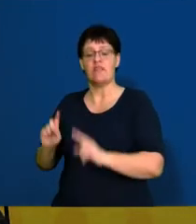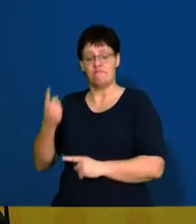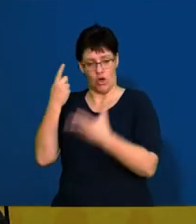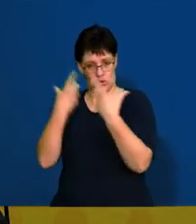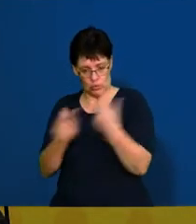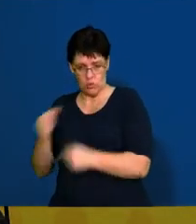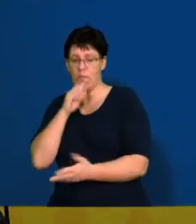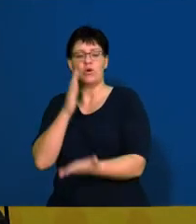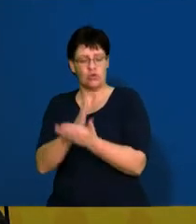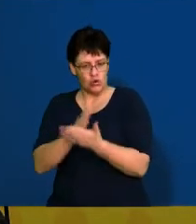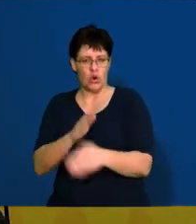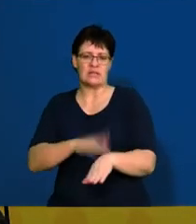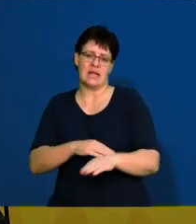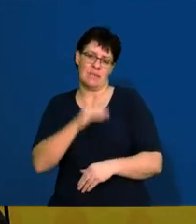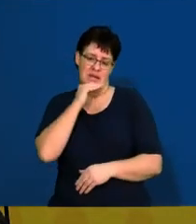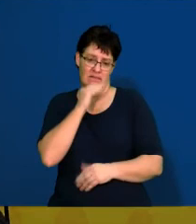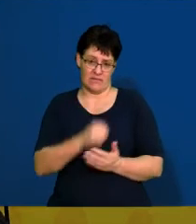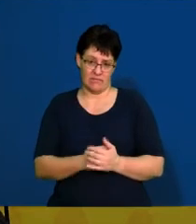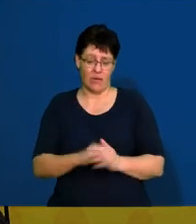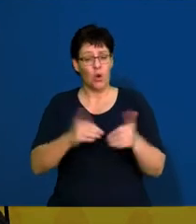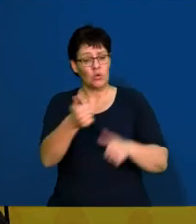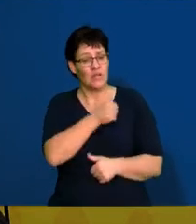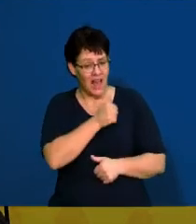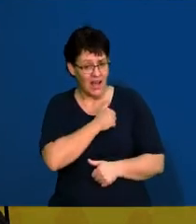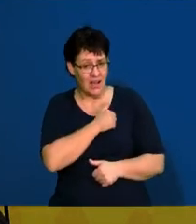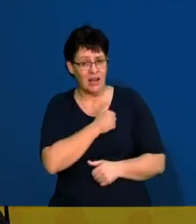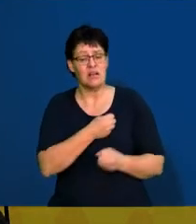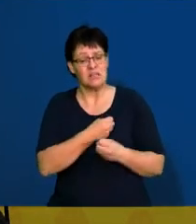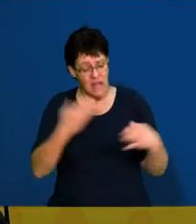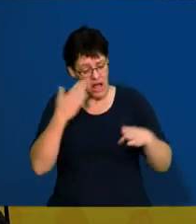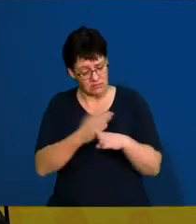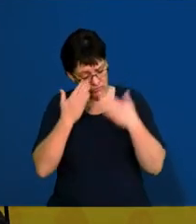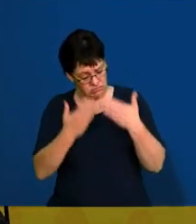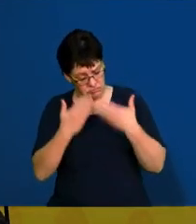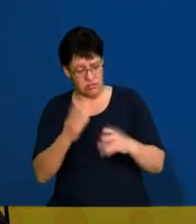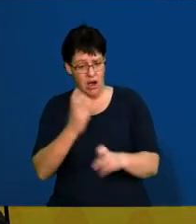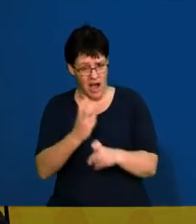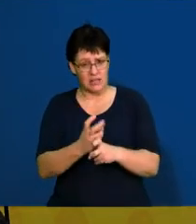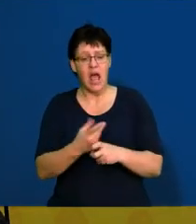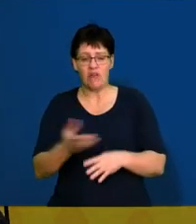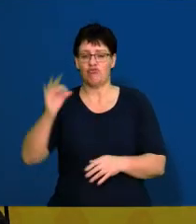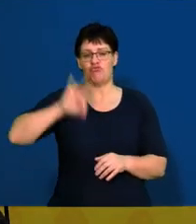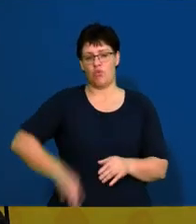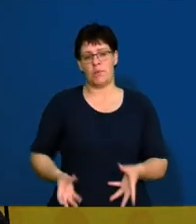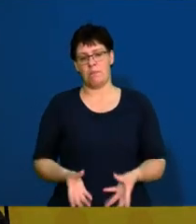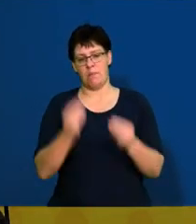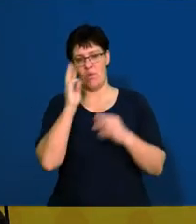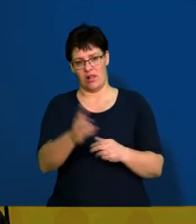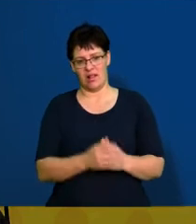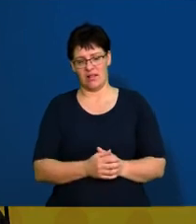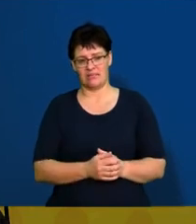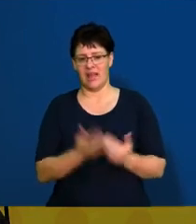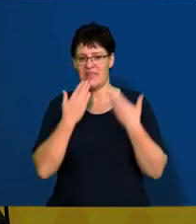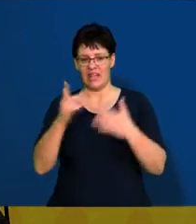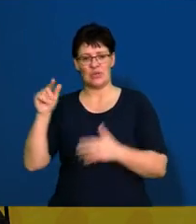sure that you have enough time there. And all the best. Start putting in the hard yards now, and you guys will get the rewards that you deserve.